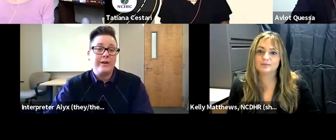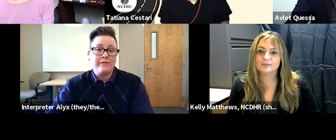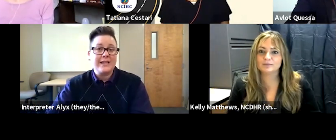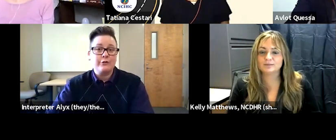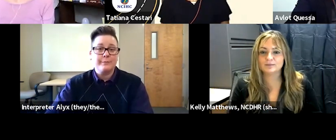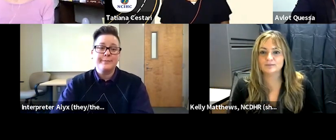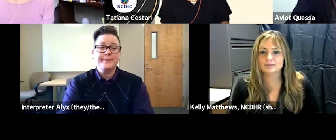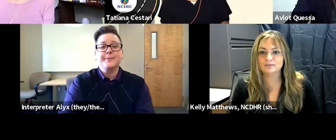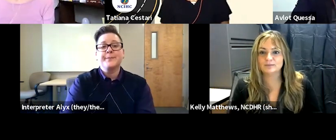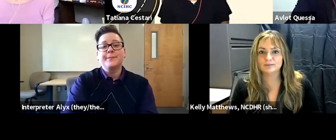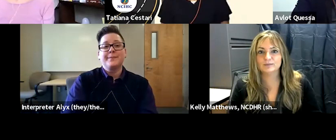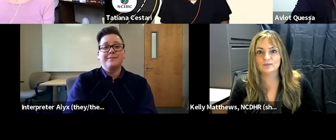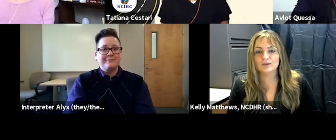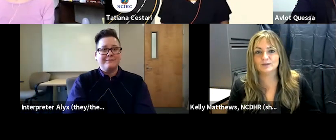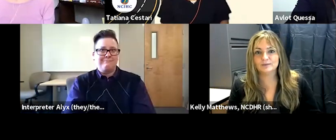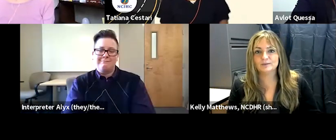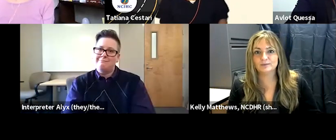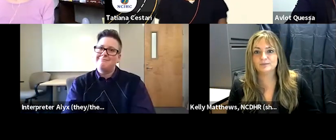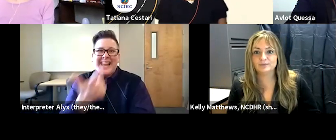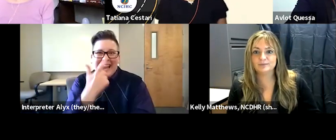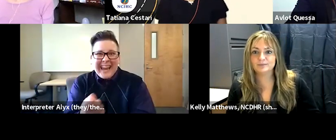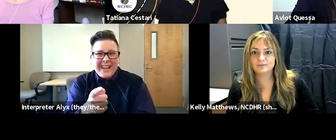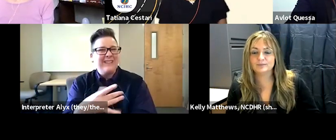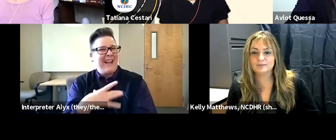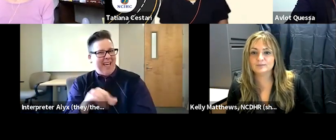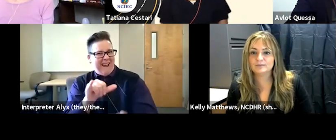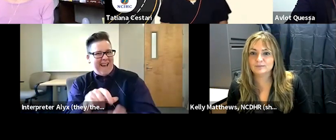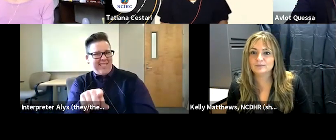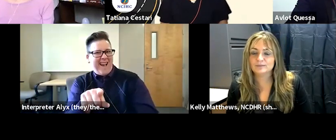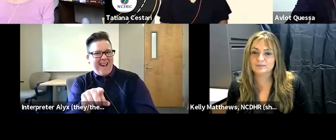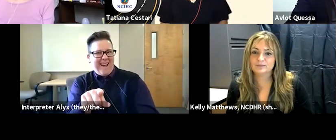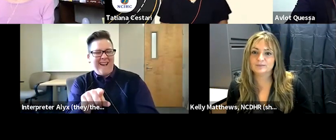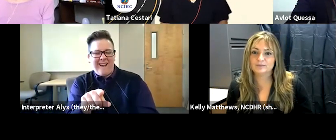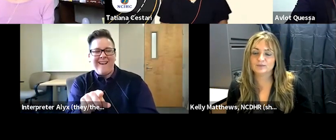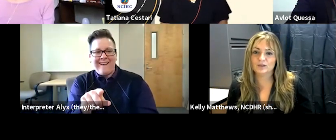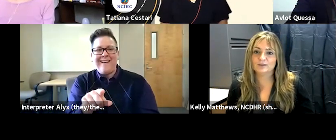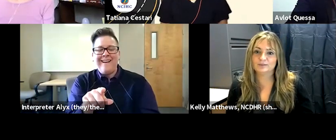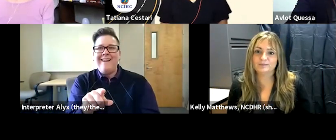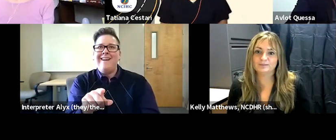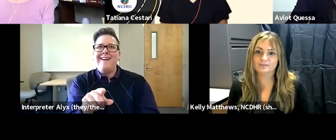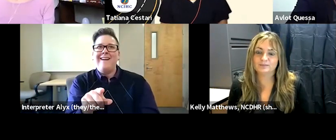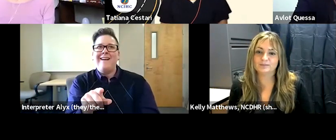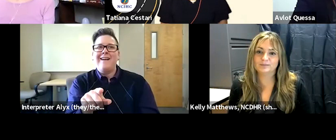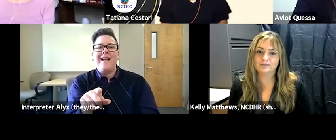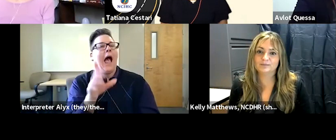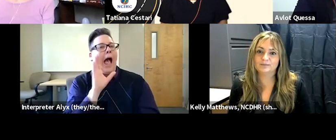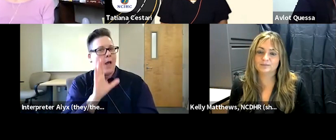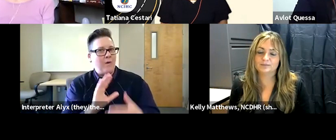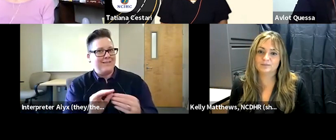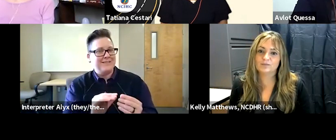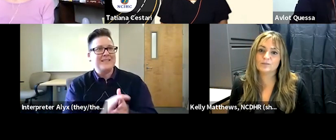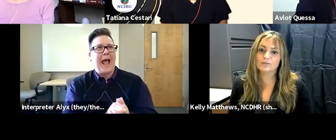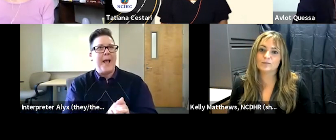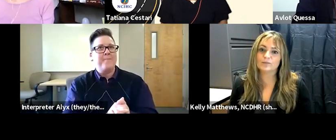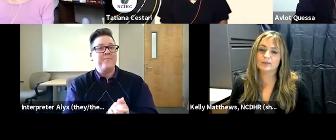that a priority for the leadership that's very interesting i really like that aspect um i will say though that